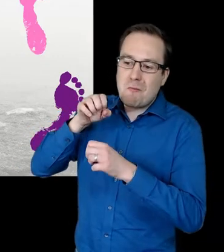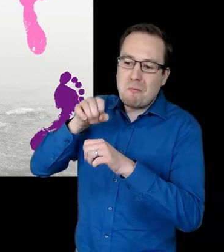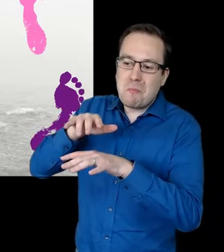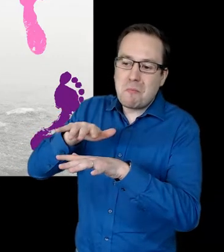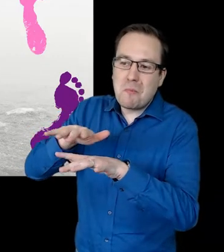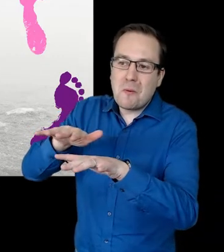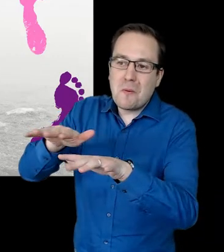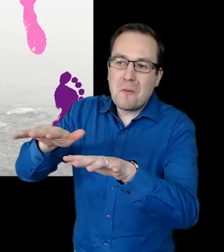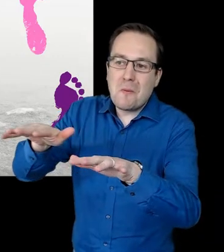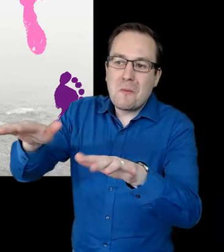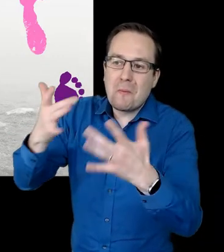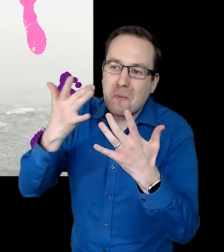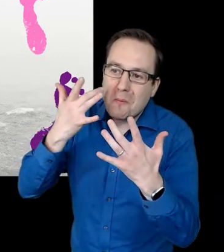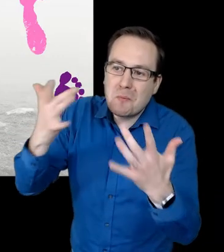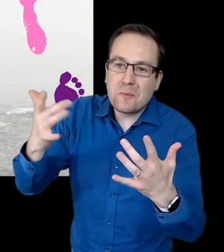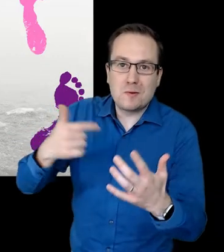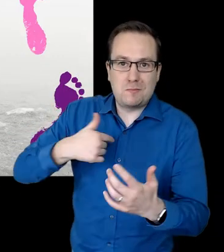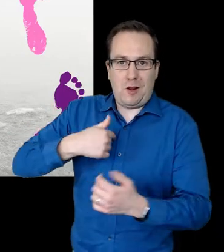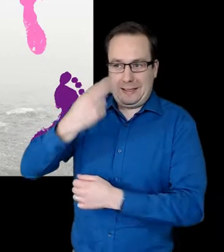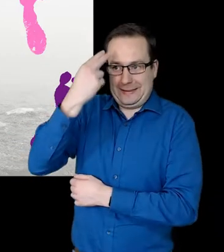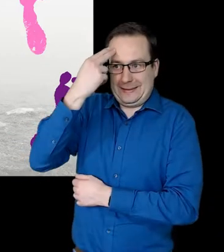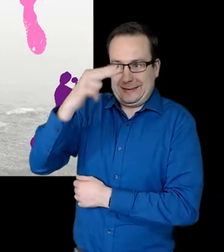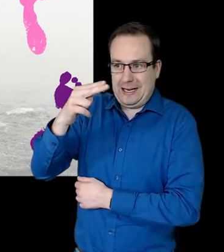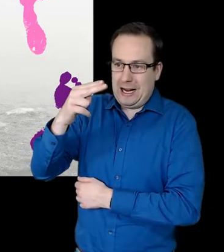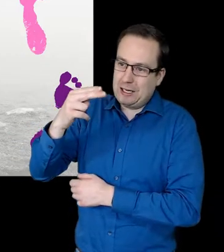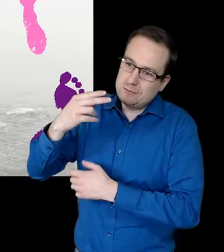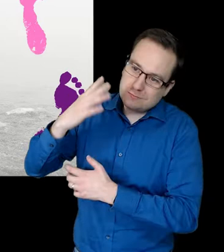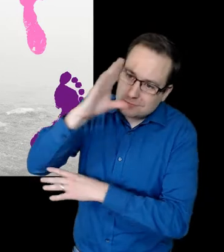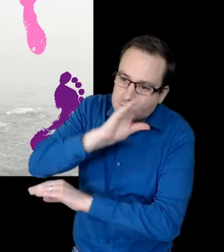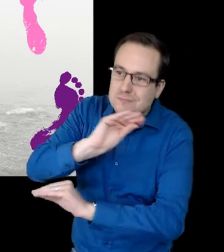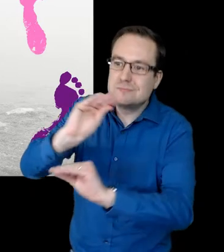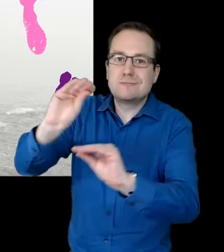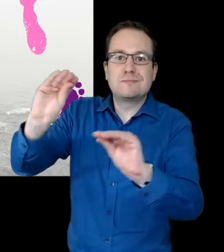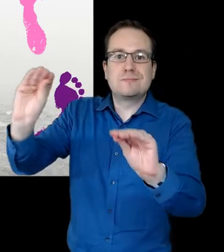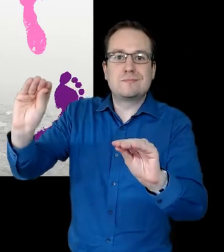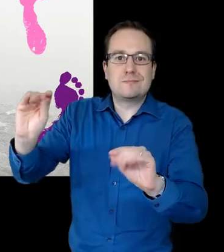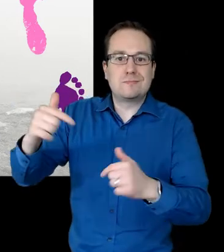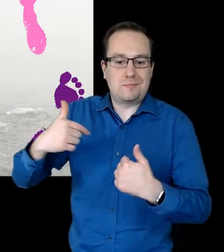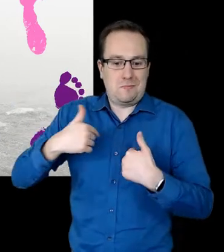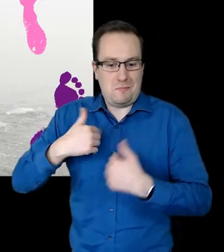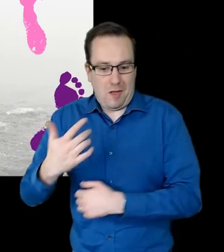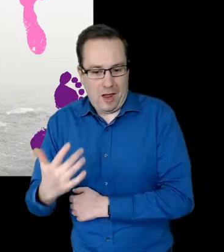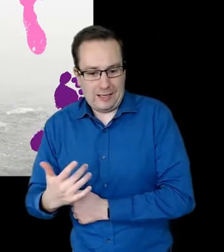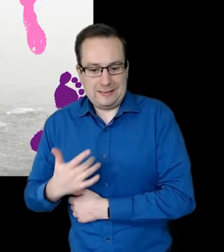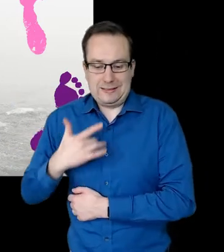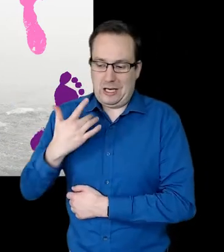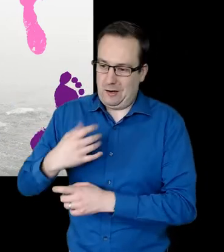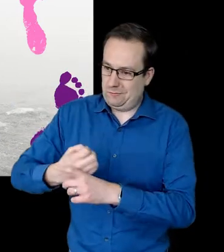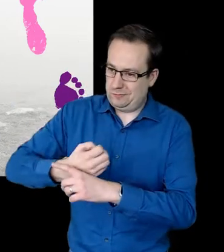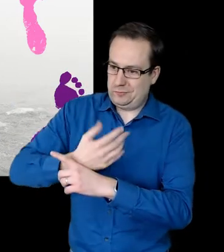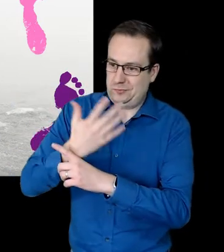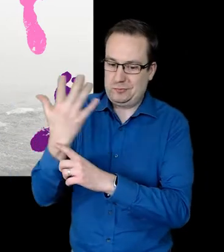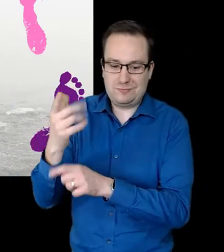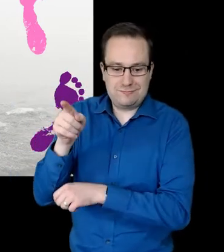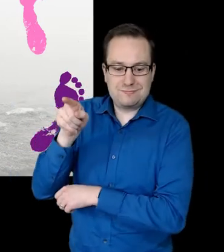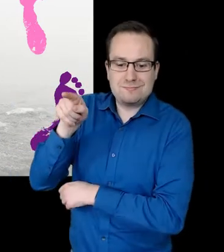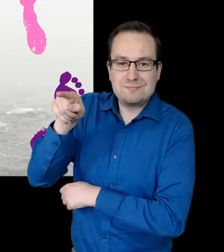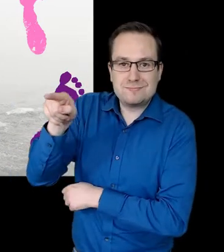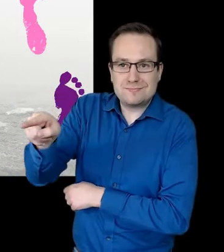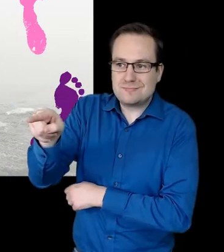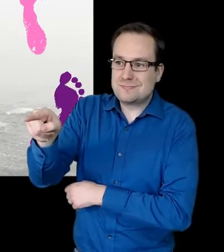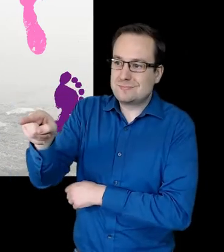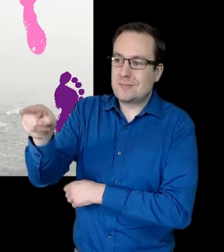Will you let my name be known? Will you let my life be called in you and you